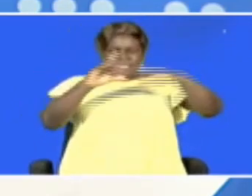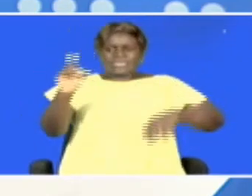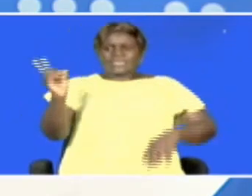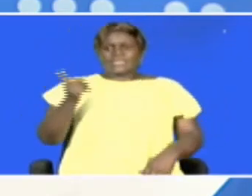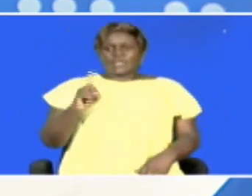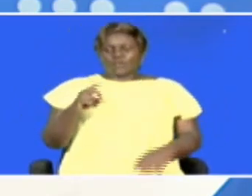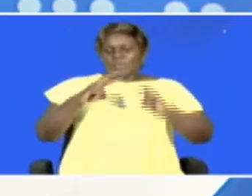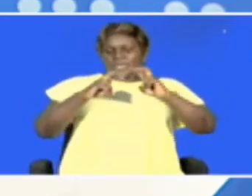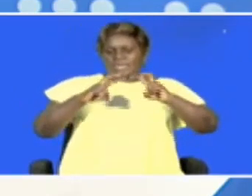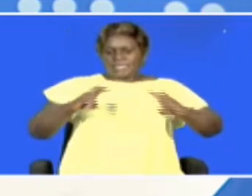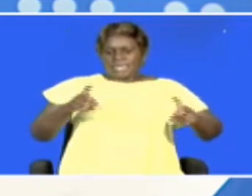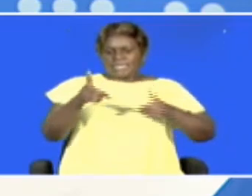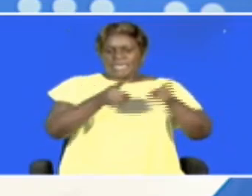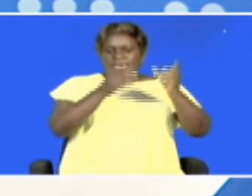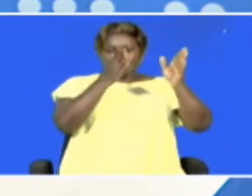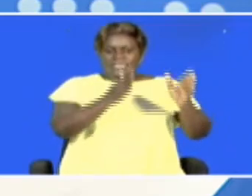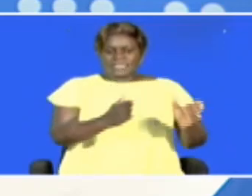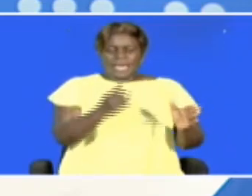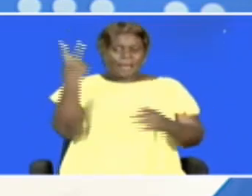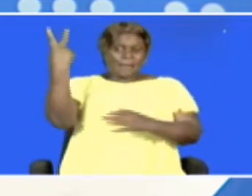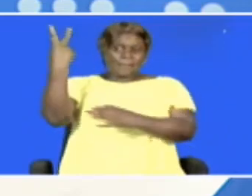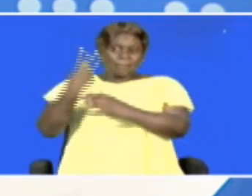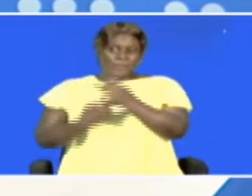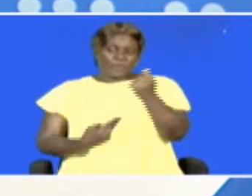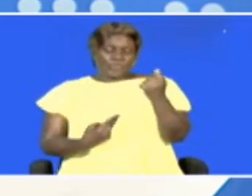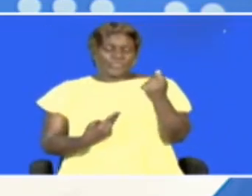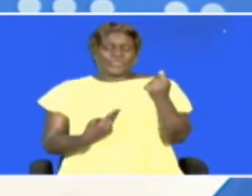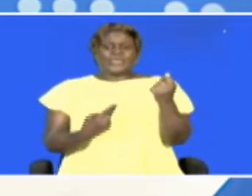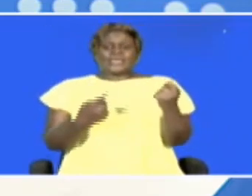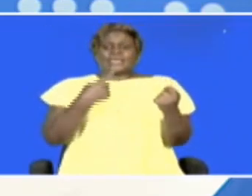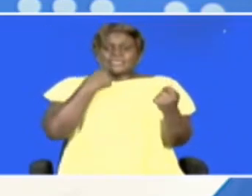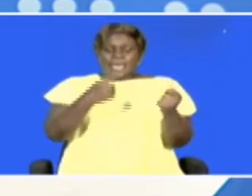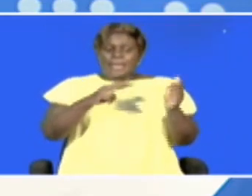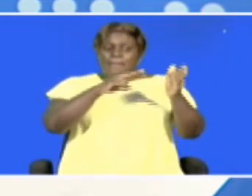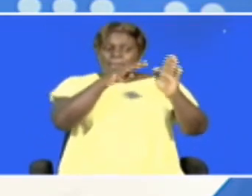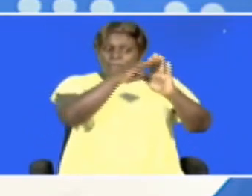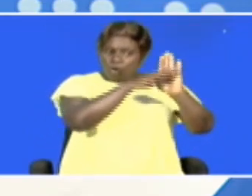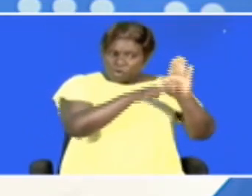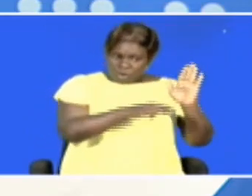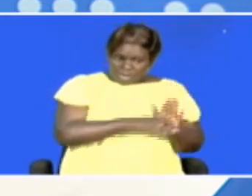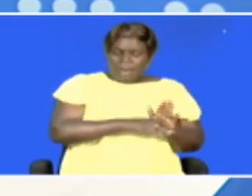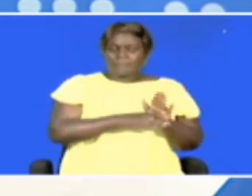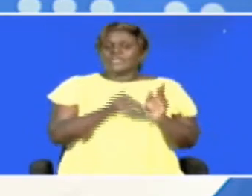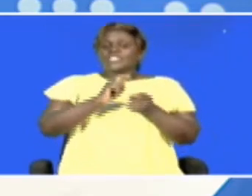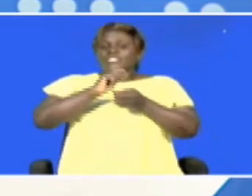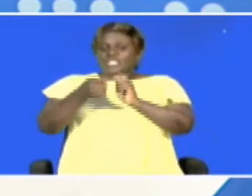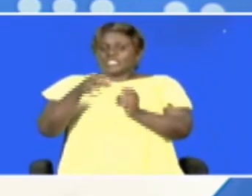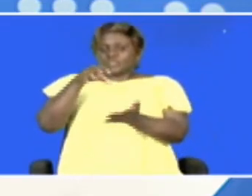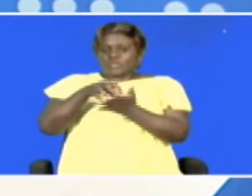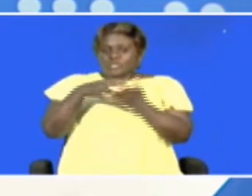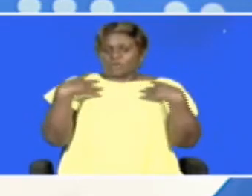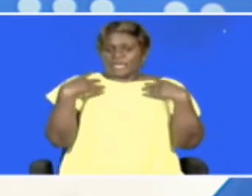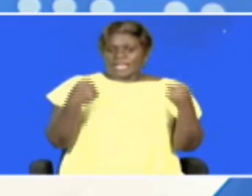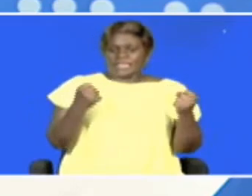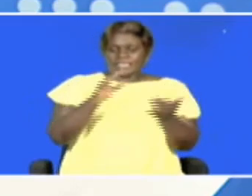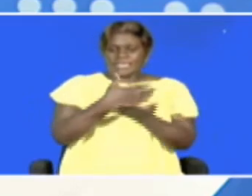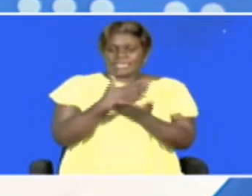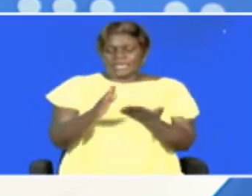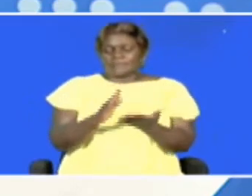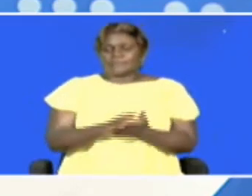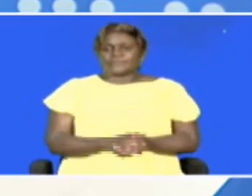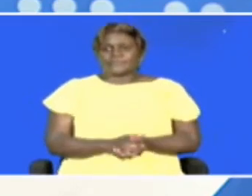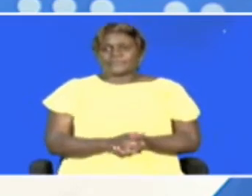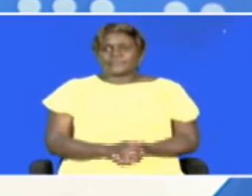Nairobi's Research Director Professor Julius Oyugi said the program will be a game changer in the health sector as Ken